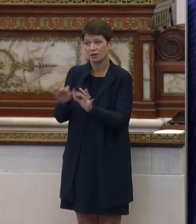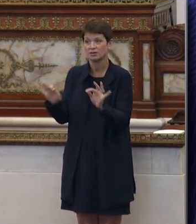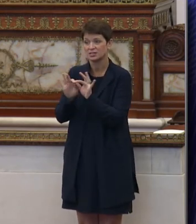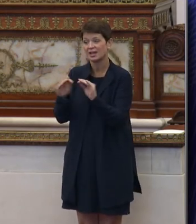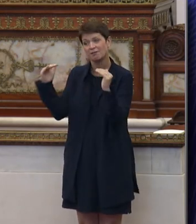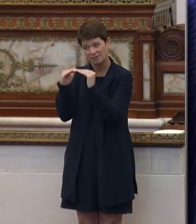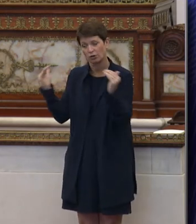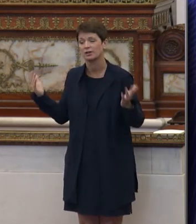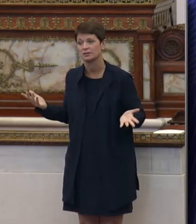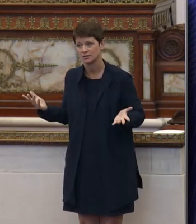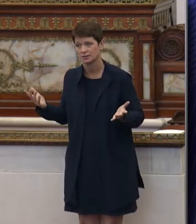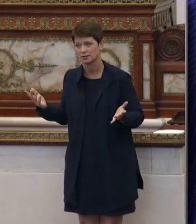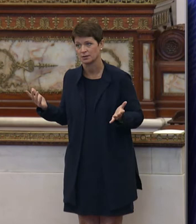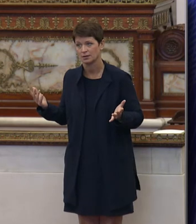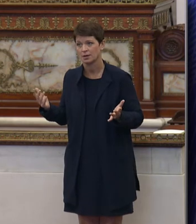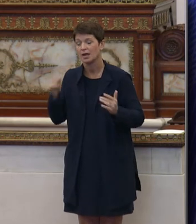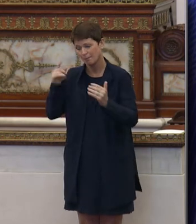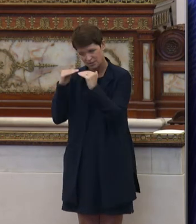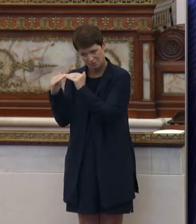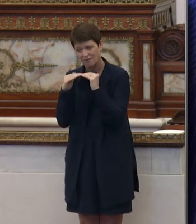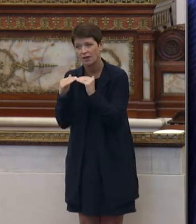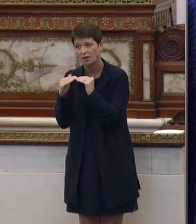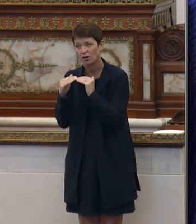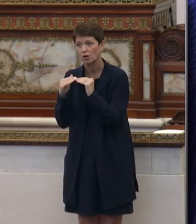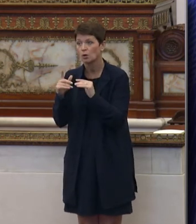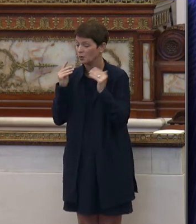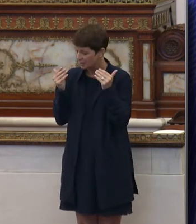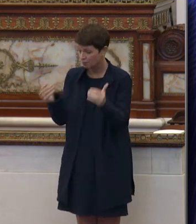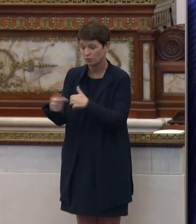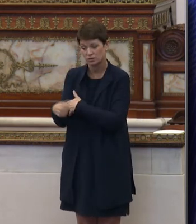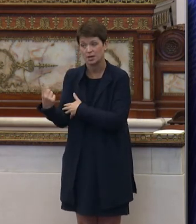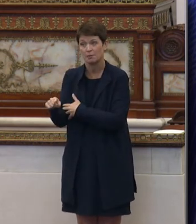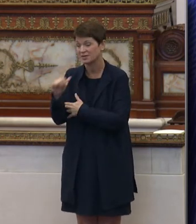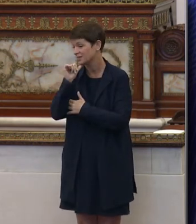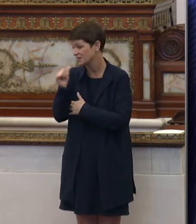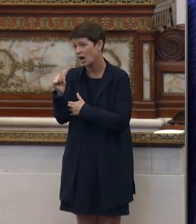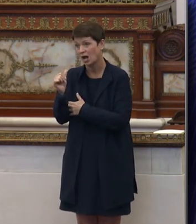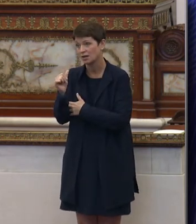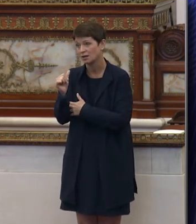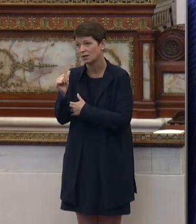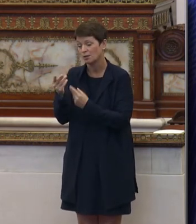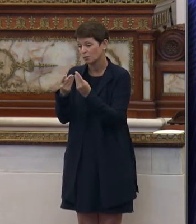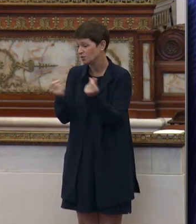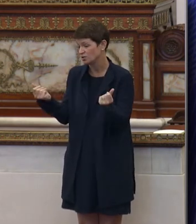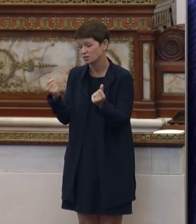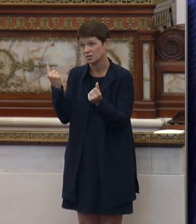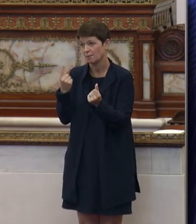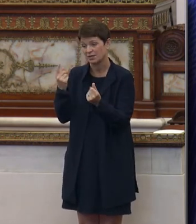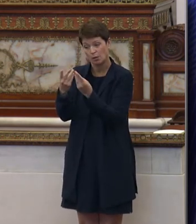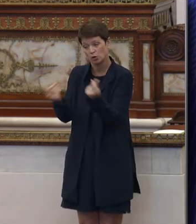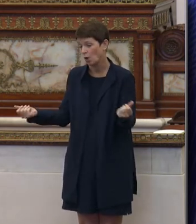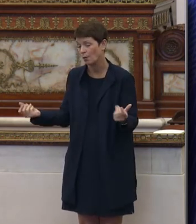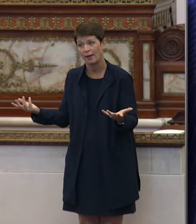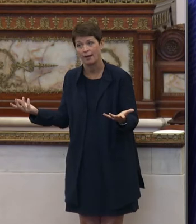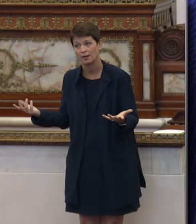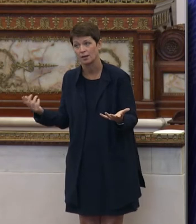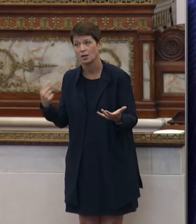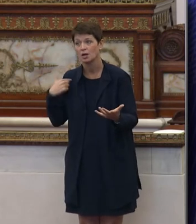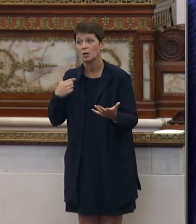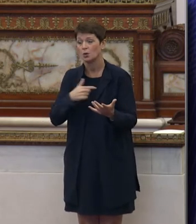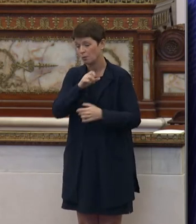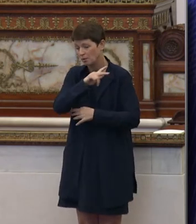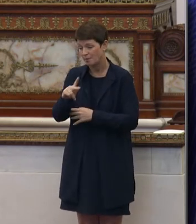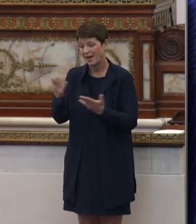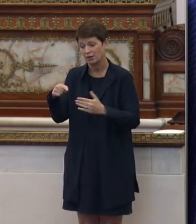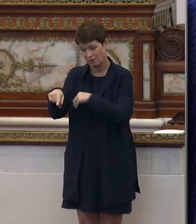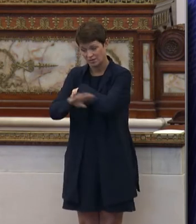matter of fairness. And so we can move forward with today, but this is not going to be something that's going to go away. So we will be right back